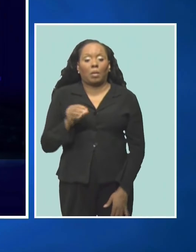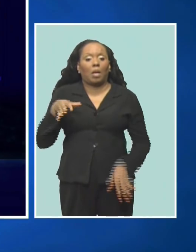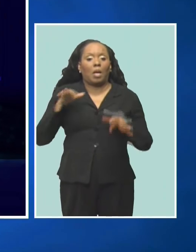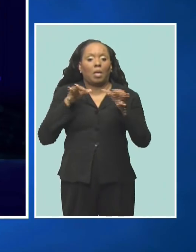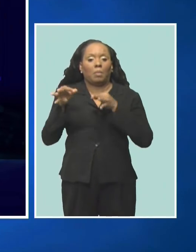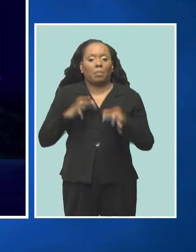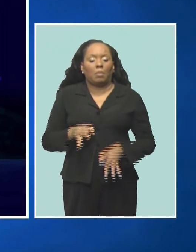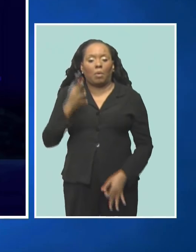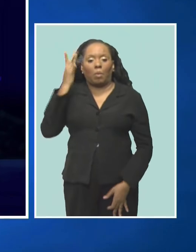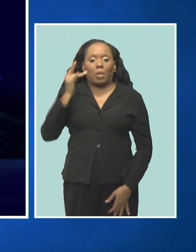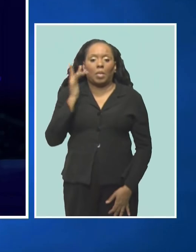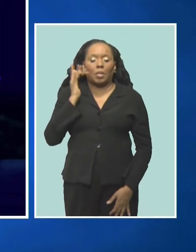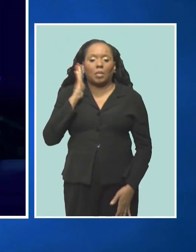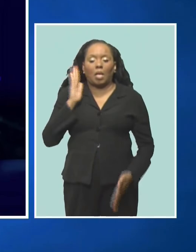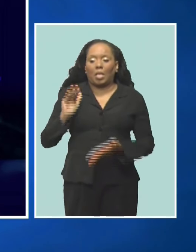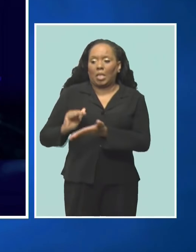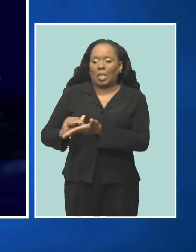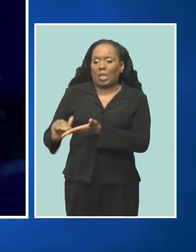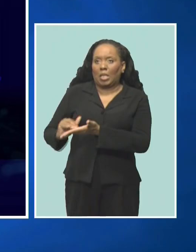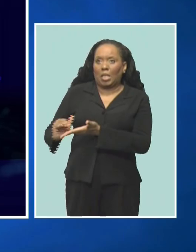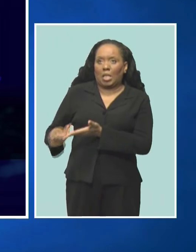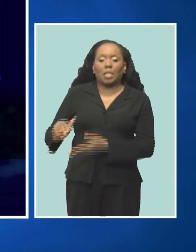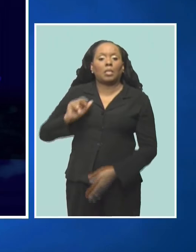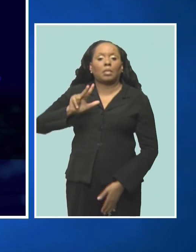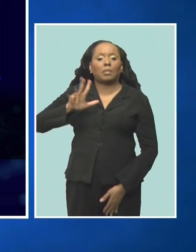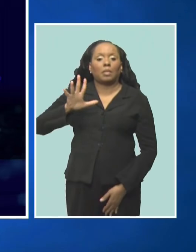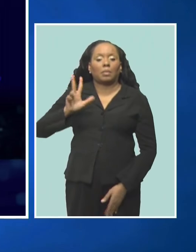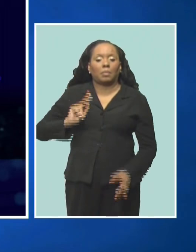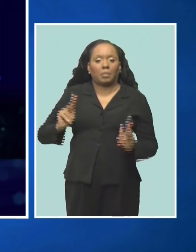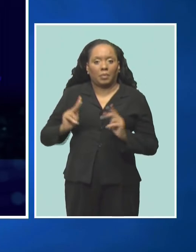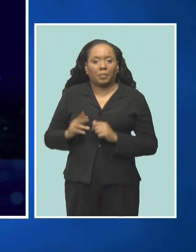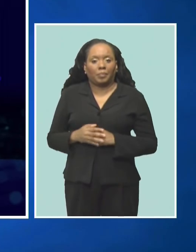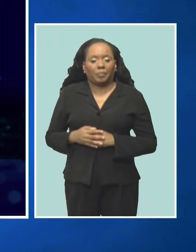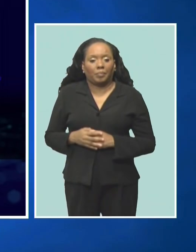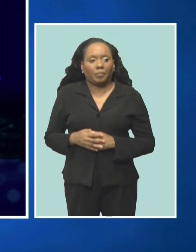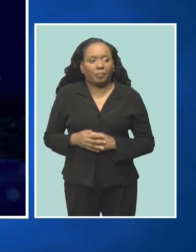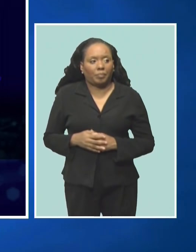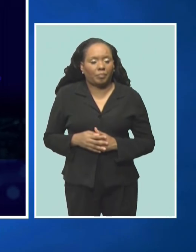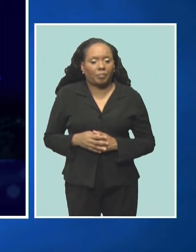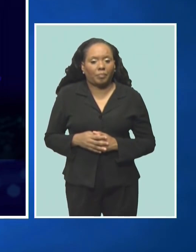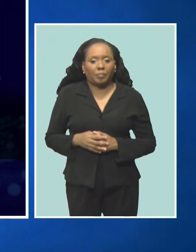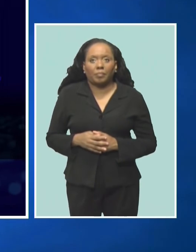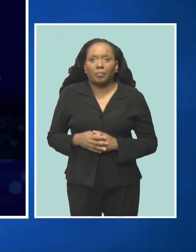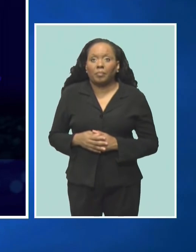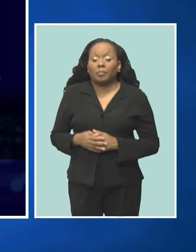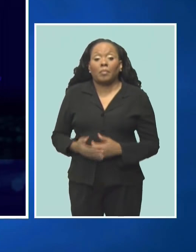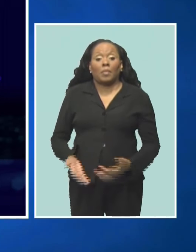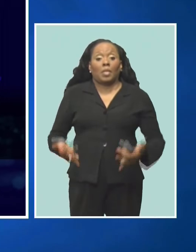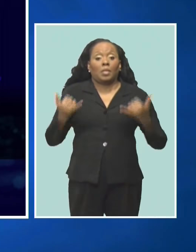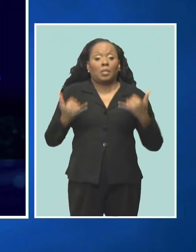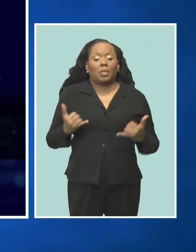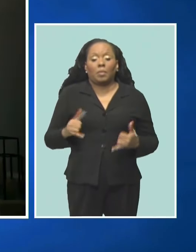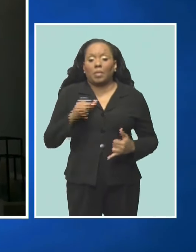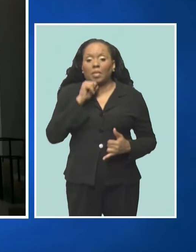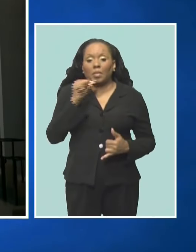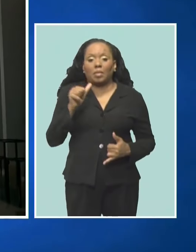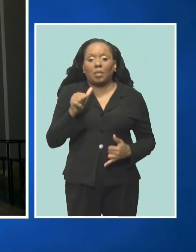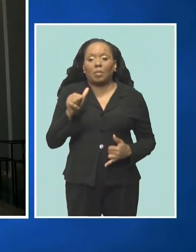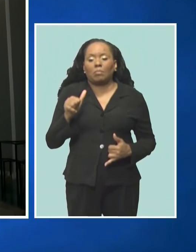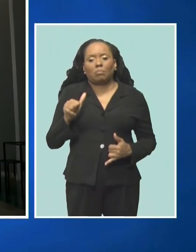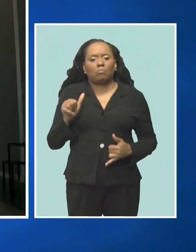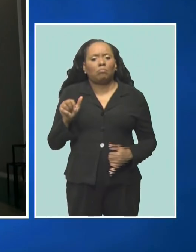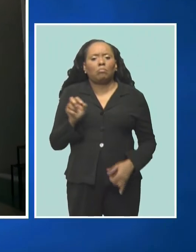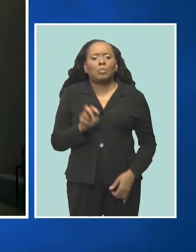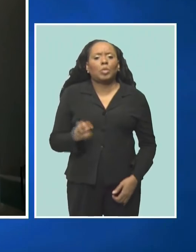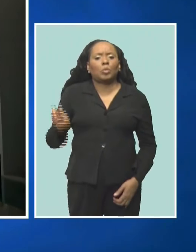explained why the hotel decided to take the action. We're not in the tourist season that starts in December, so